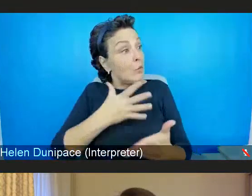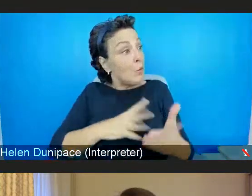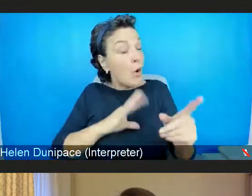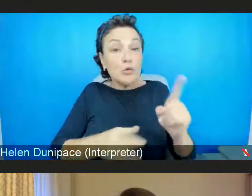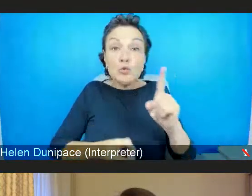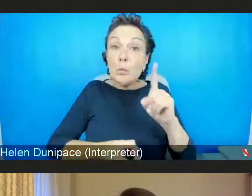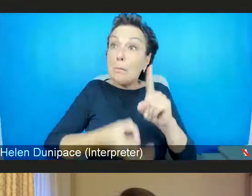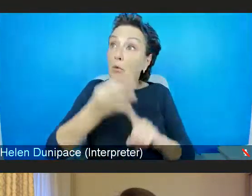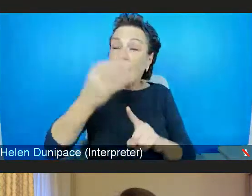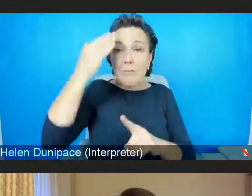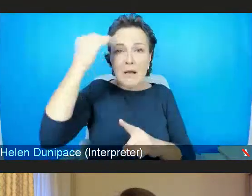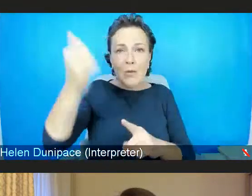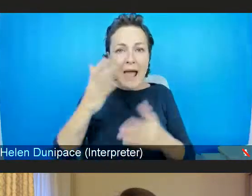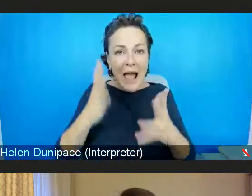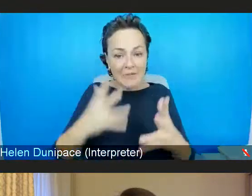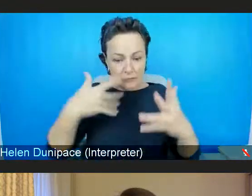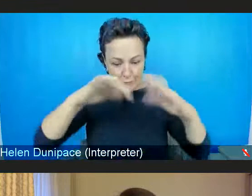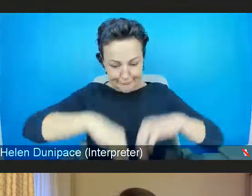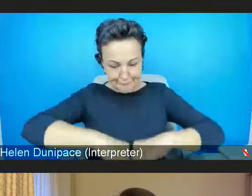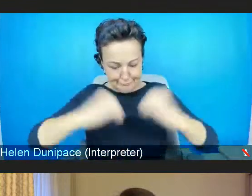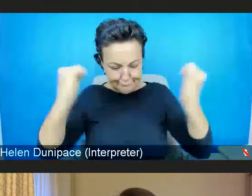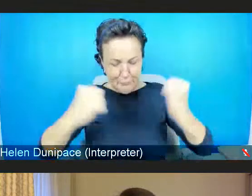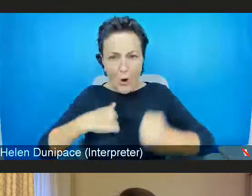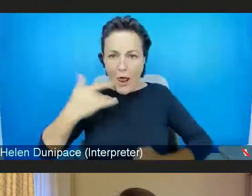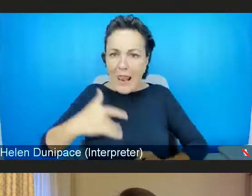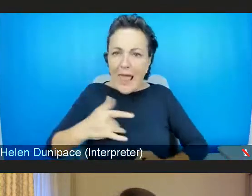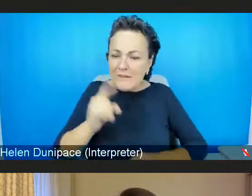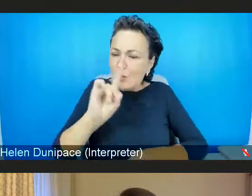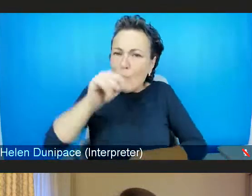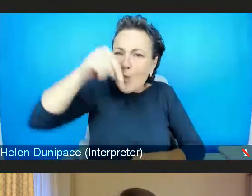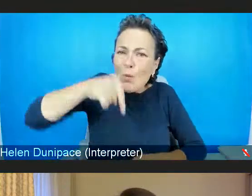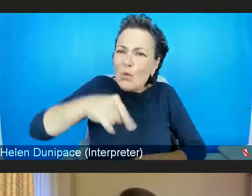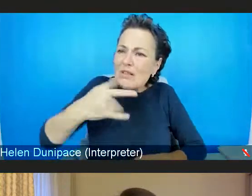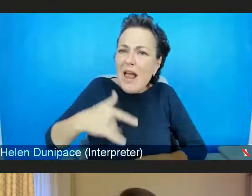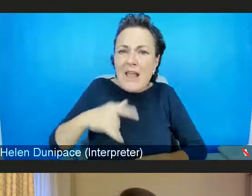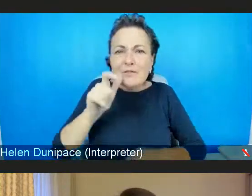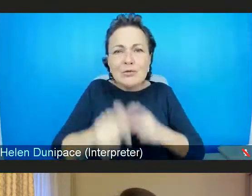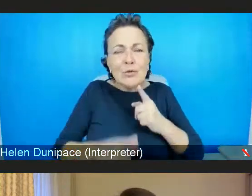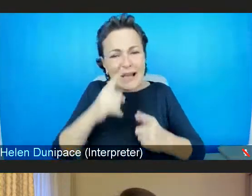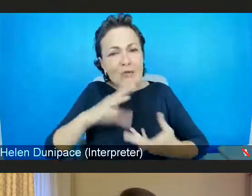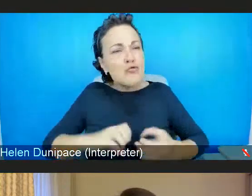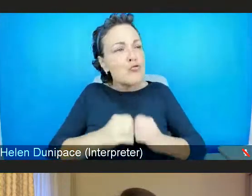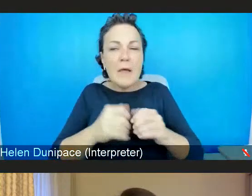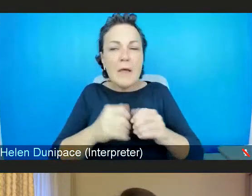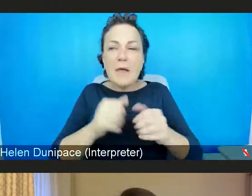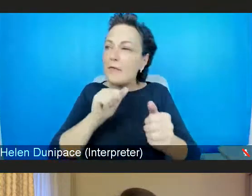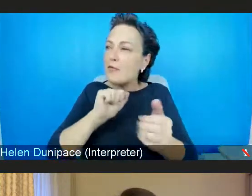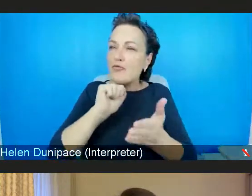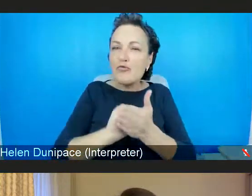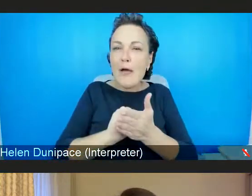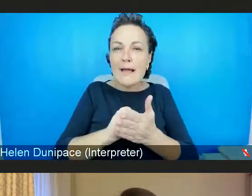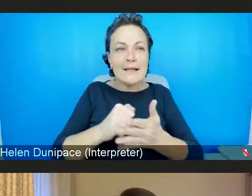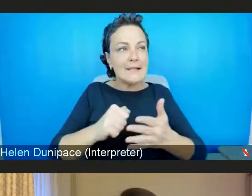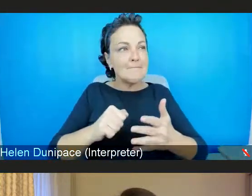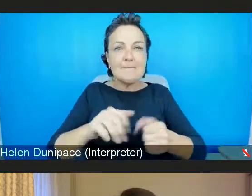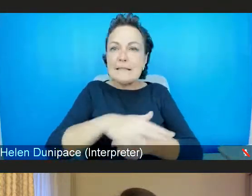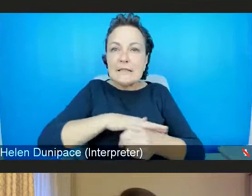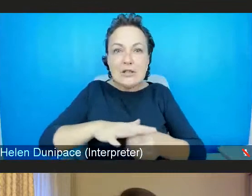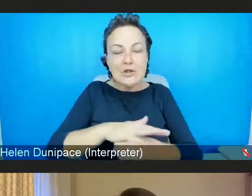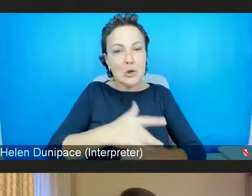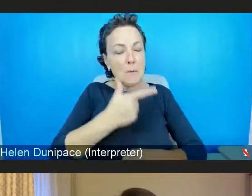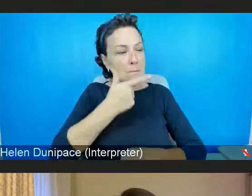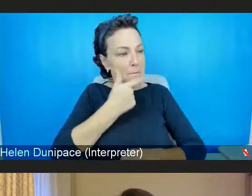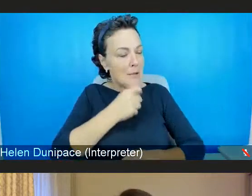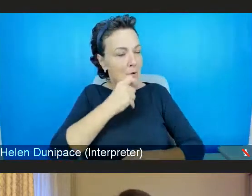lives and what's happening to us and create the conditions where people can thrive and experience good mental health.